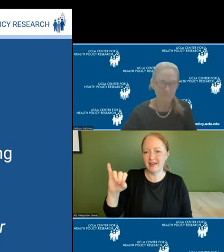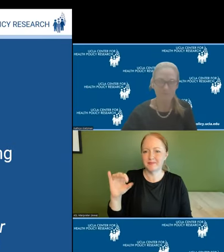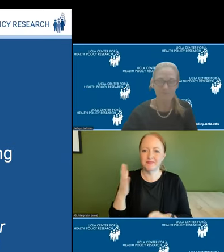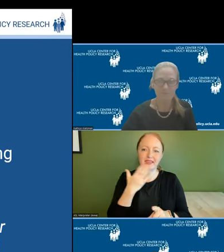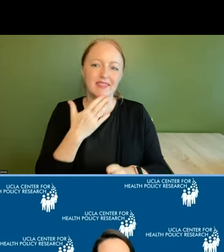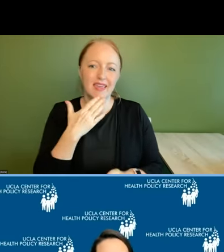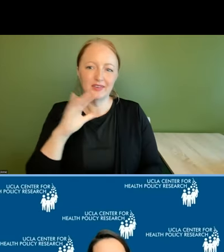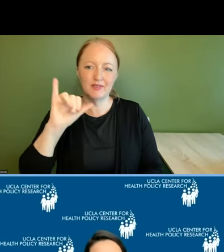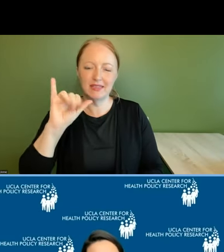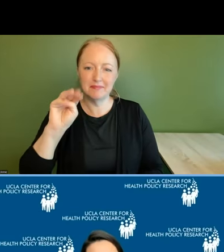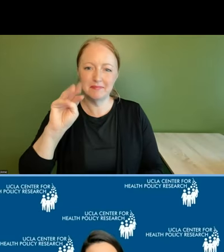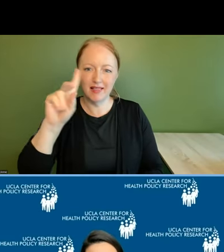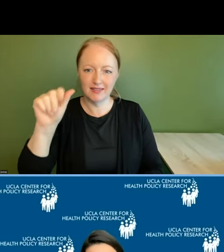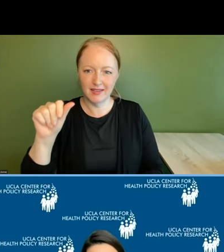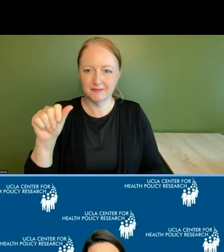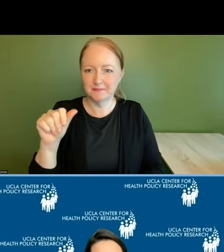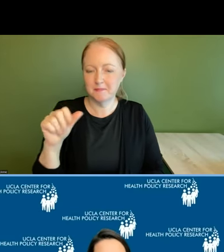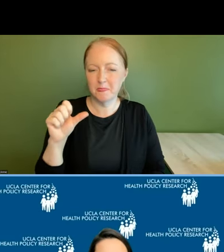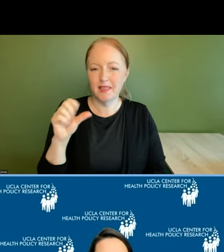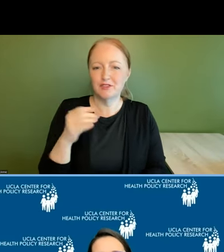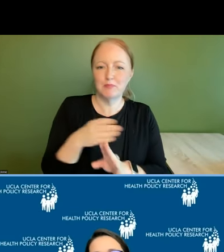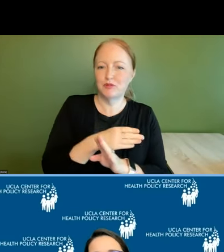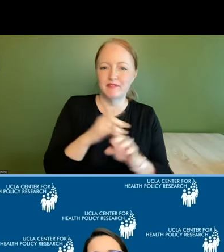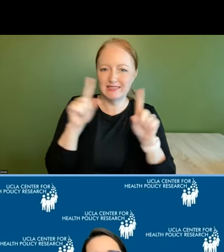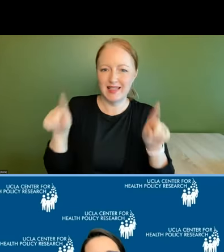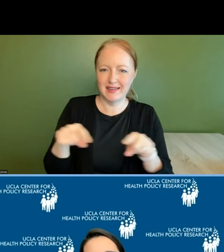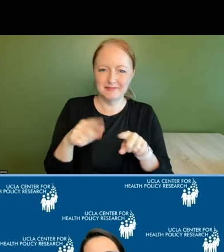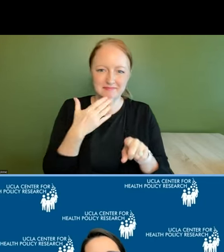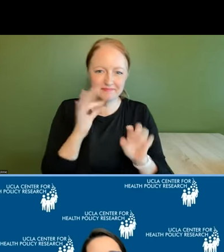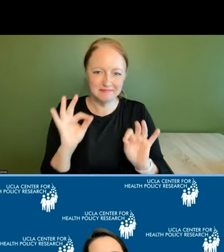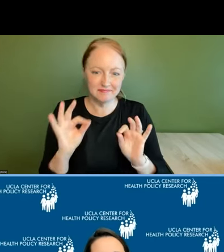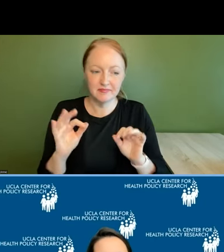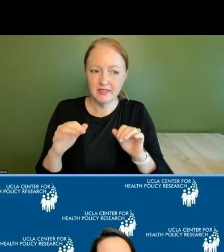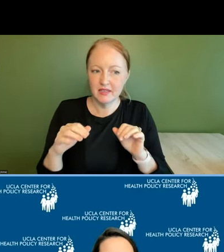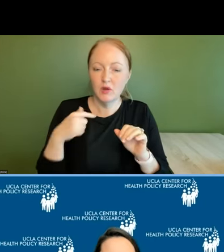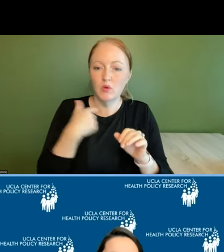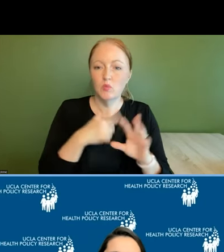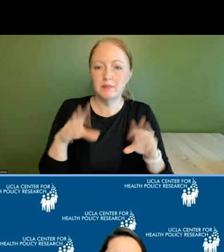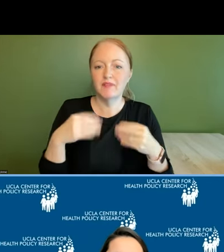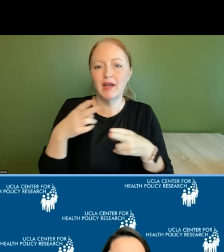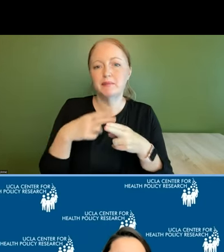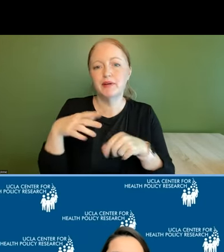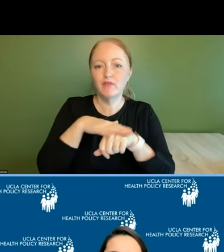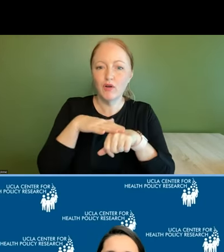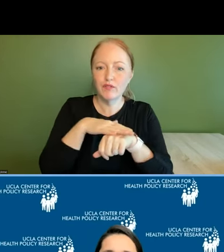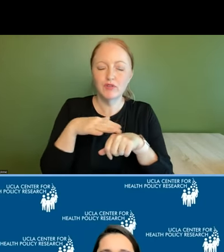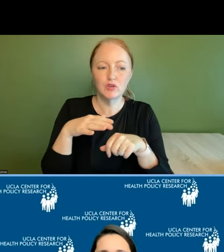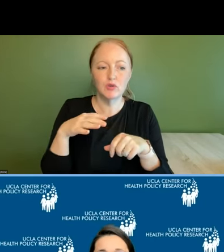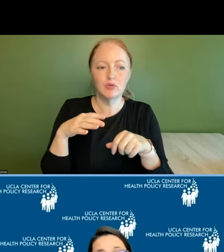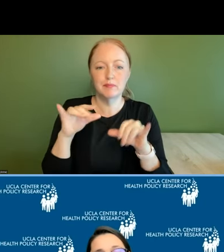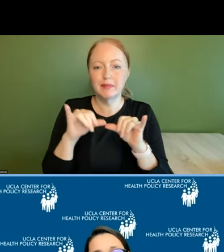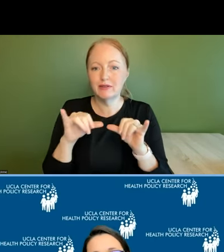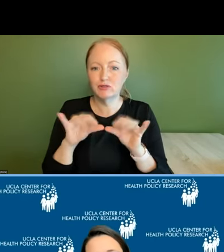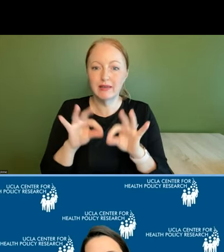um sorry previous slide yeah thank you so we'll be providing a brief overview on measuring